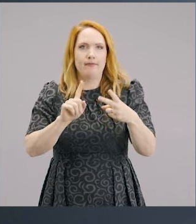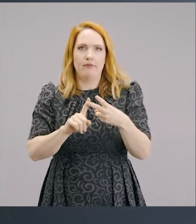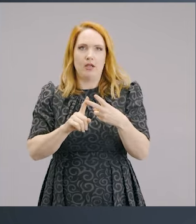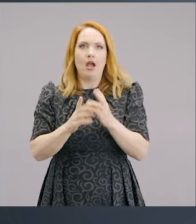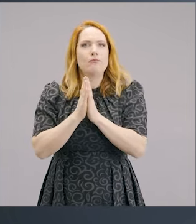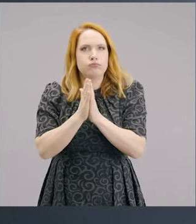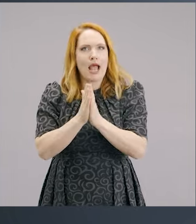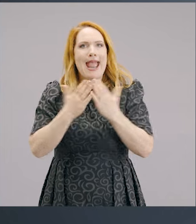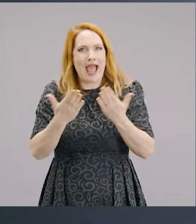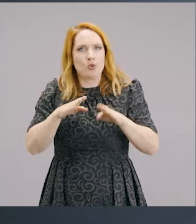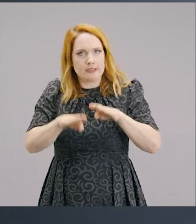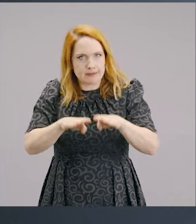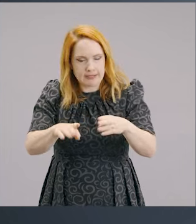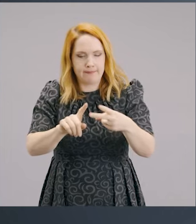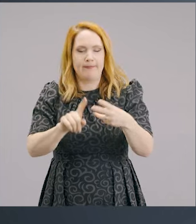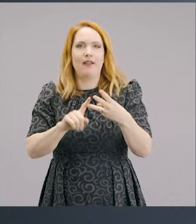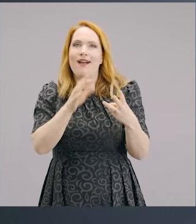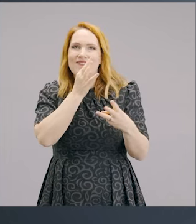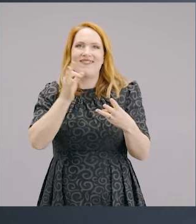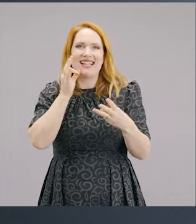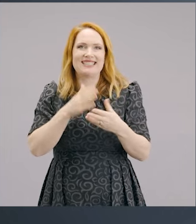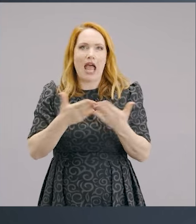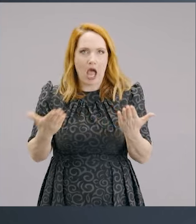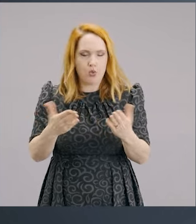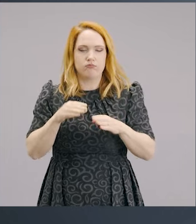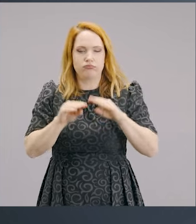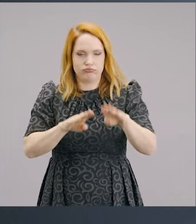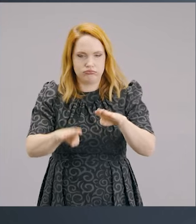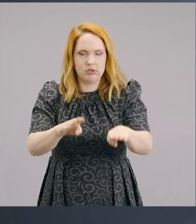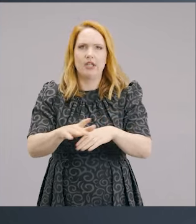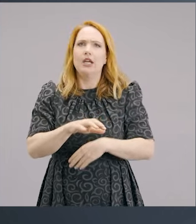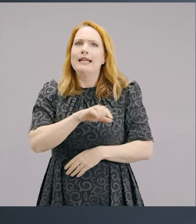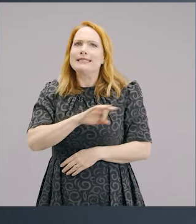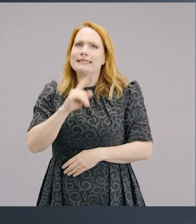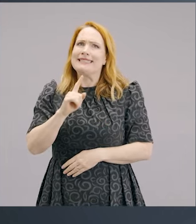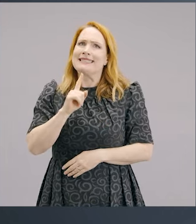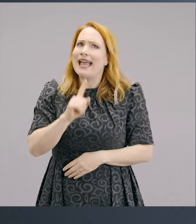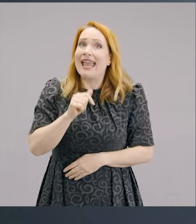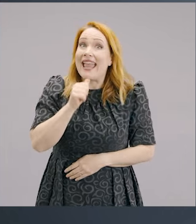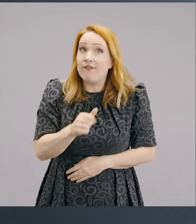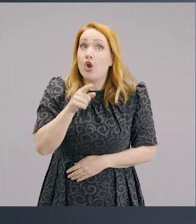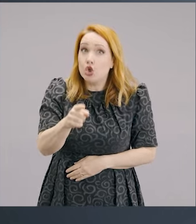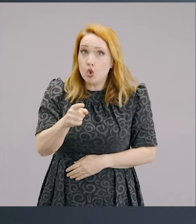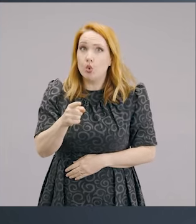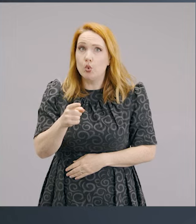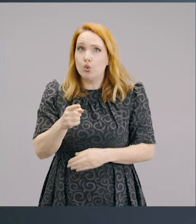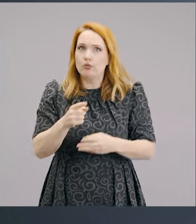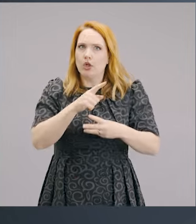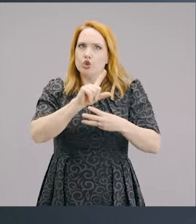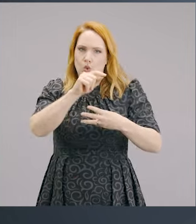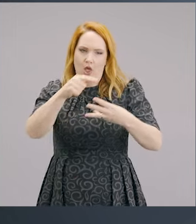When you pray, do it like this. When you fast, do it like this. Not if you give, if you pray, and if you fast.